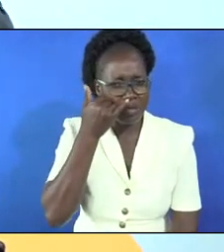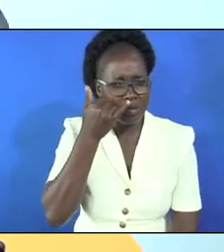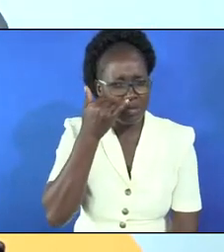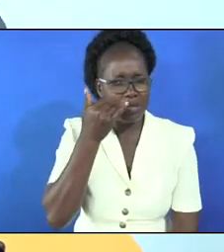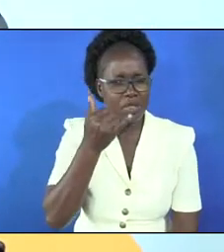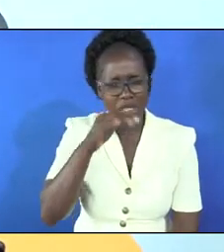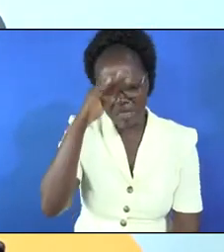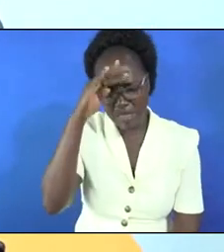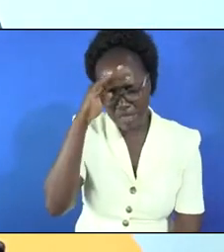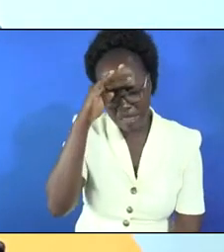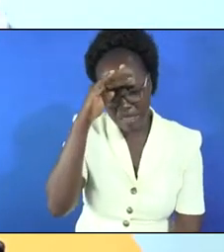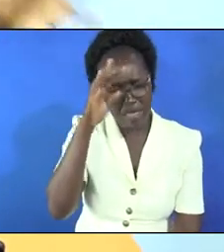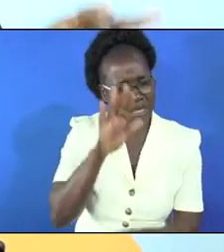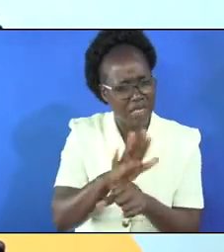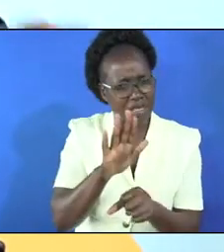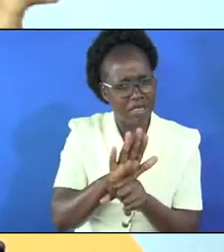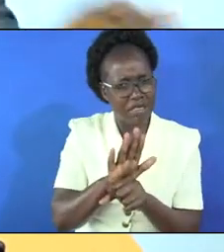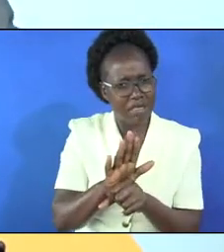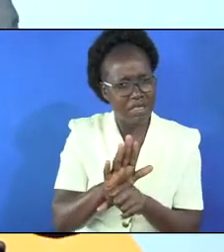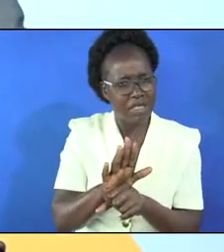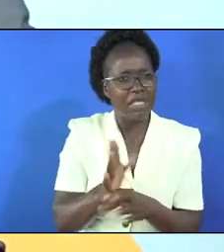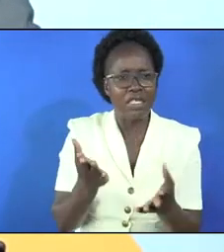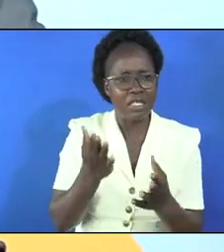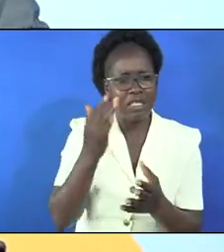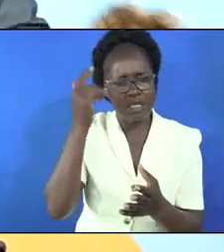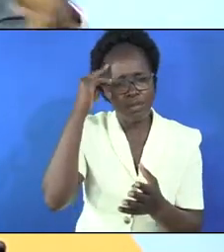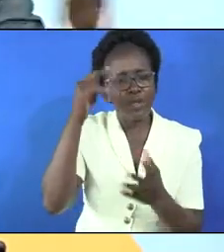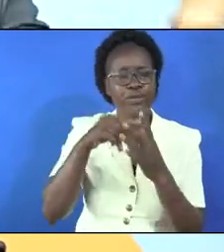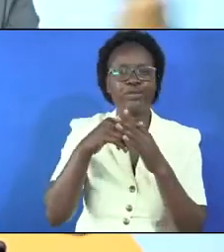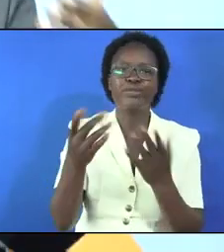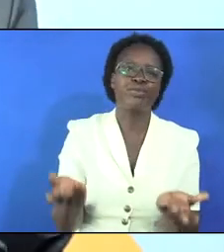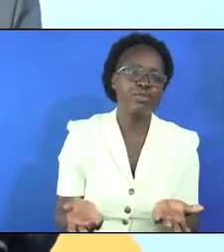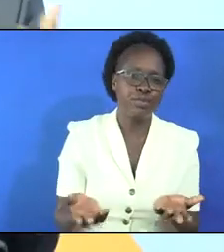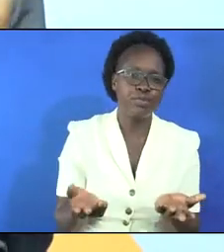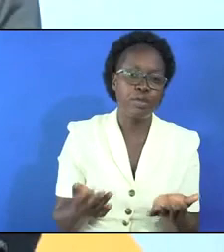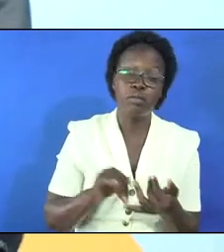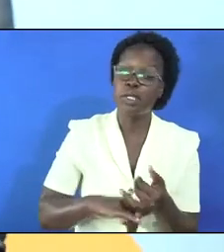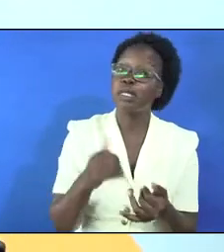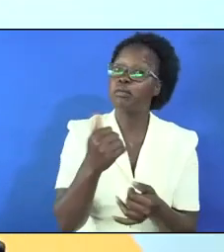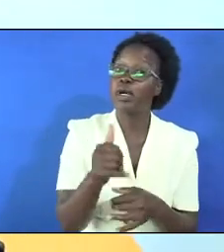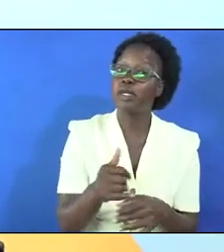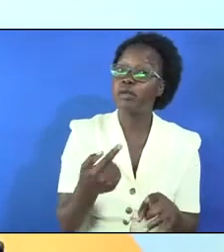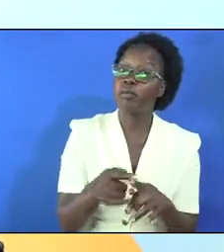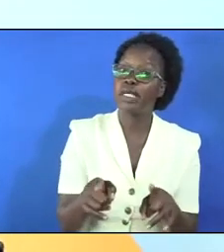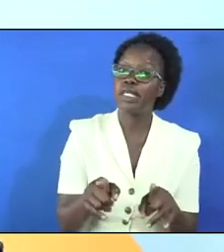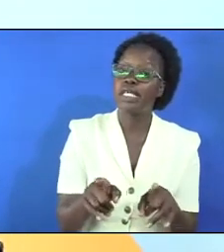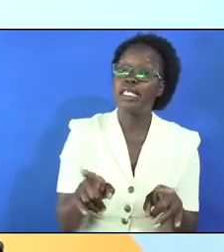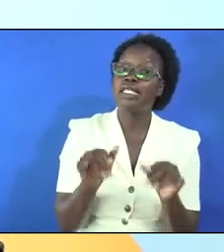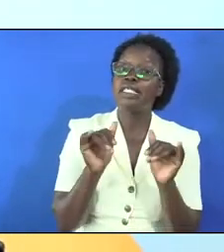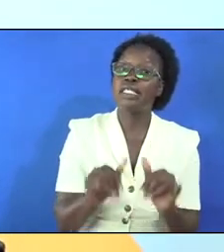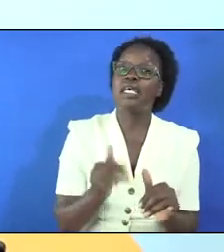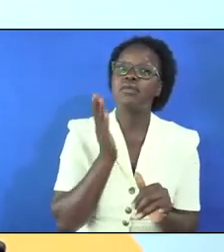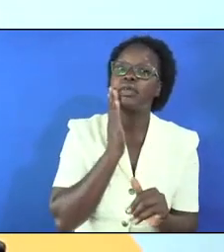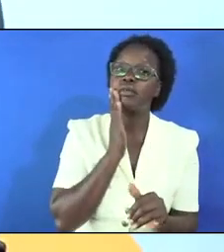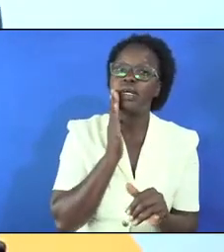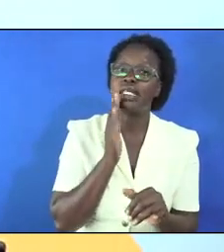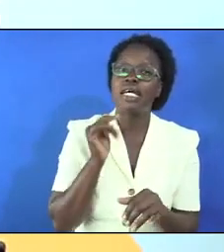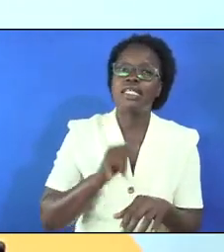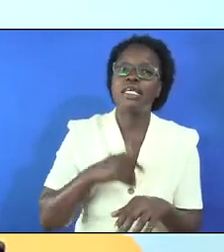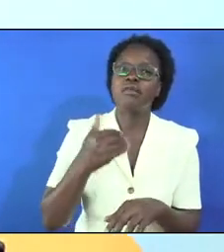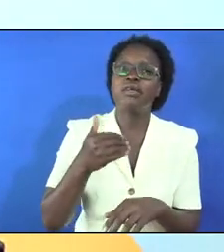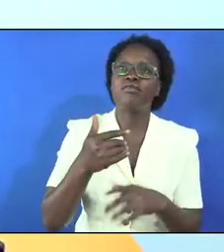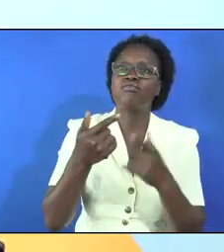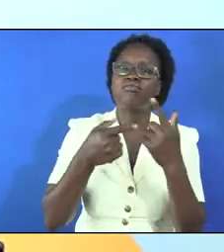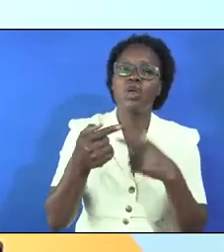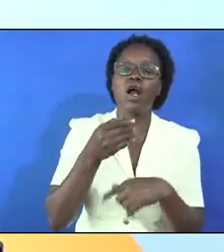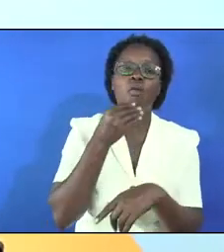much into alcohol that he was losing his senses he was not married but staying with the mother so every now and then